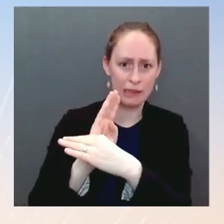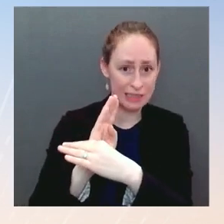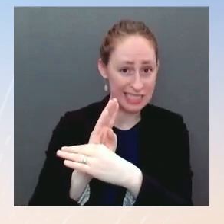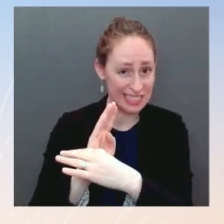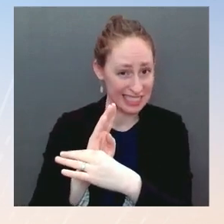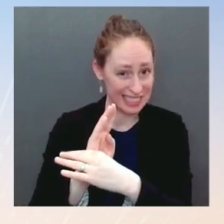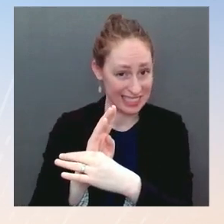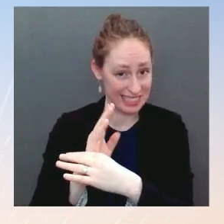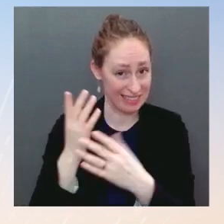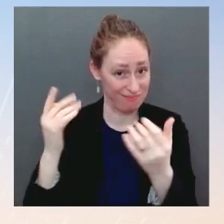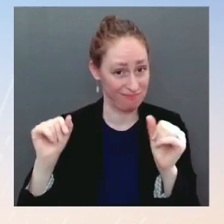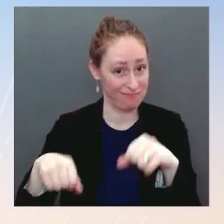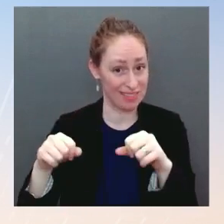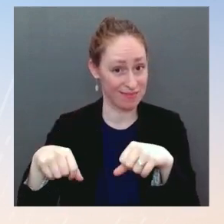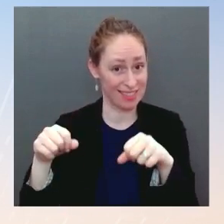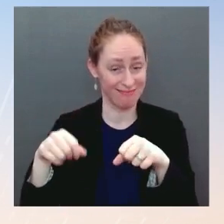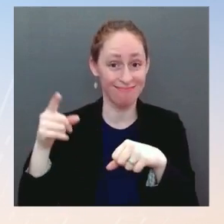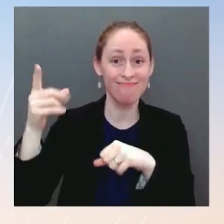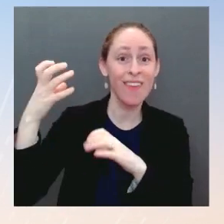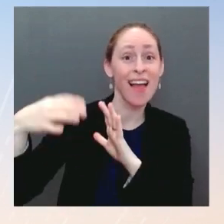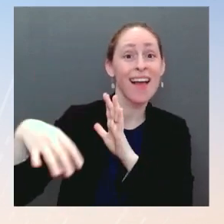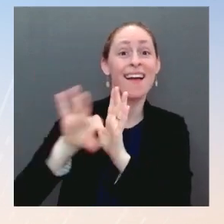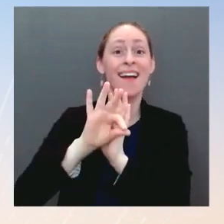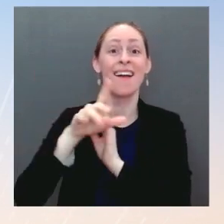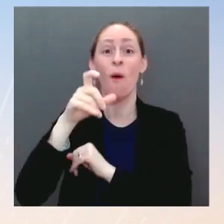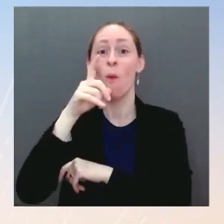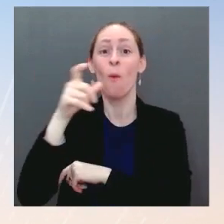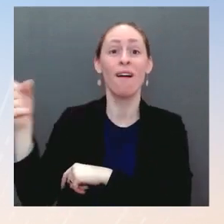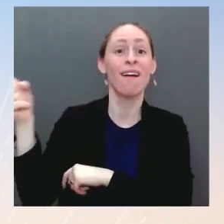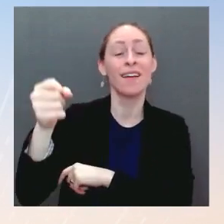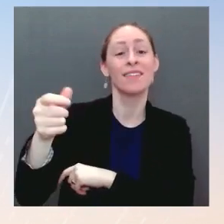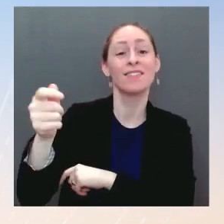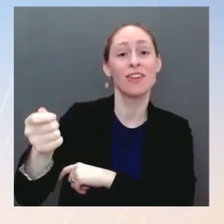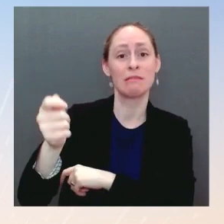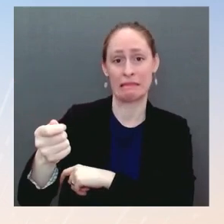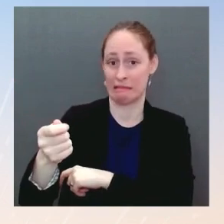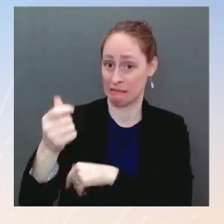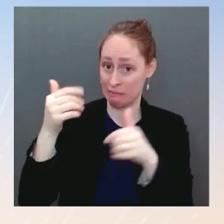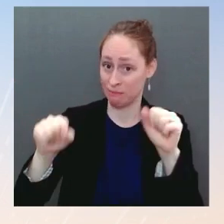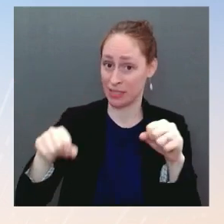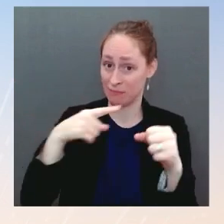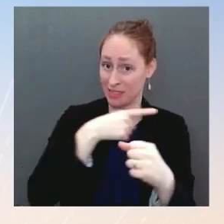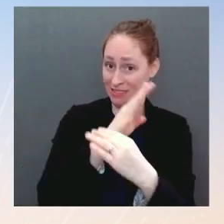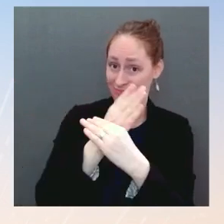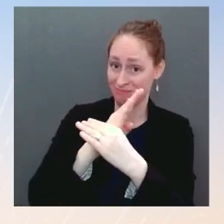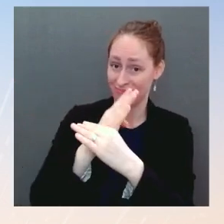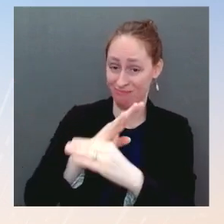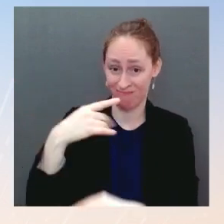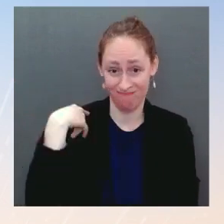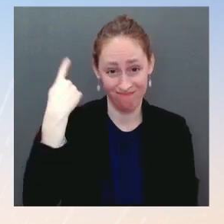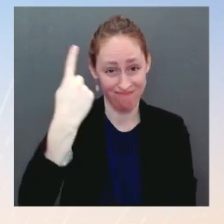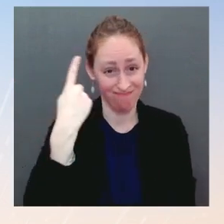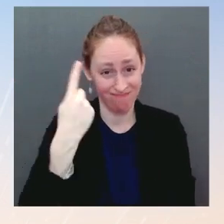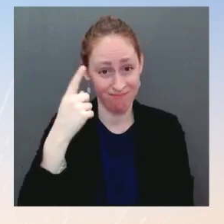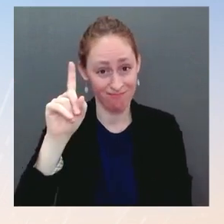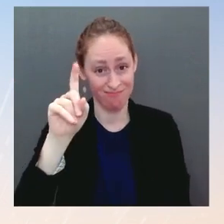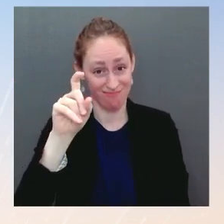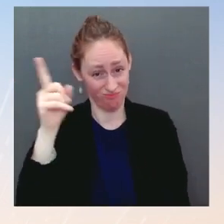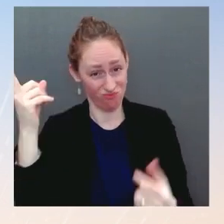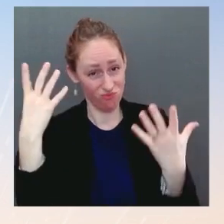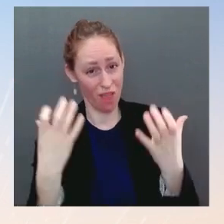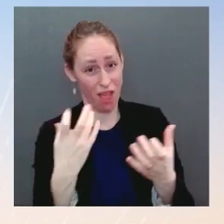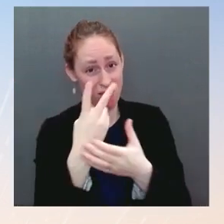in a bipartisan confirmation vote for the nominee? Or would he be, you know, open to a Democrats — a Democrats-only